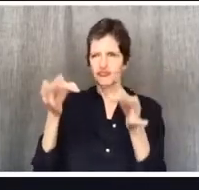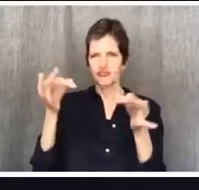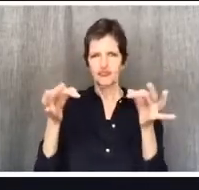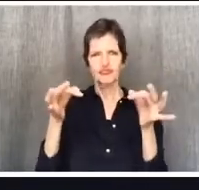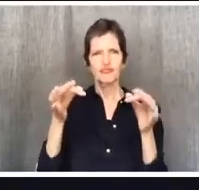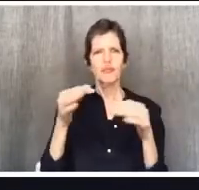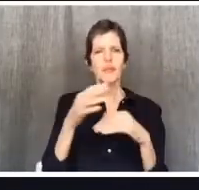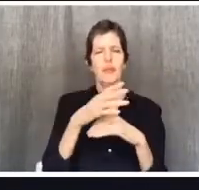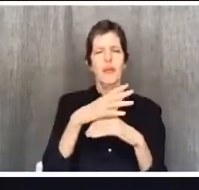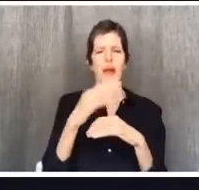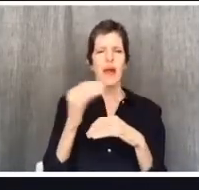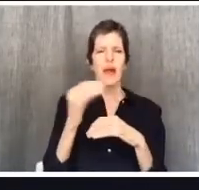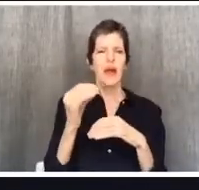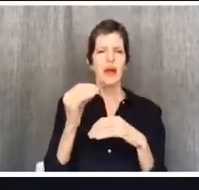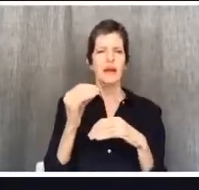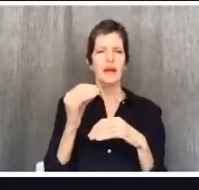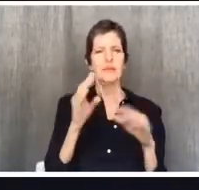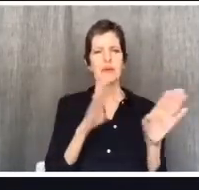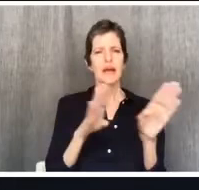seriously as they should.